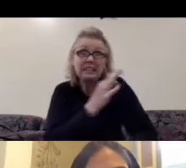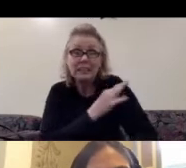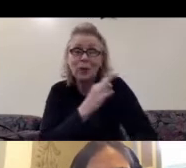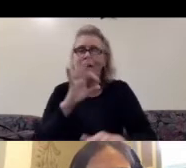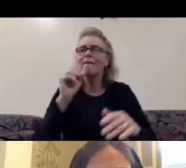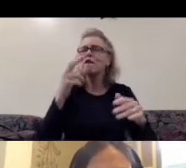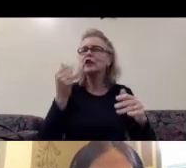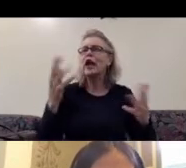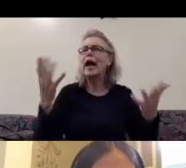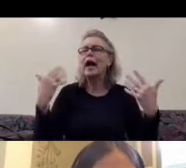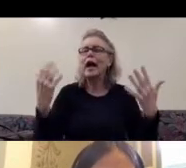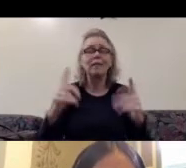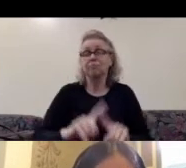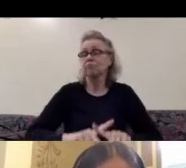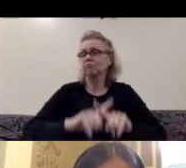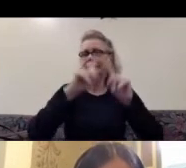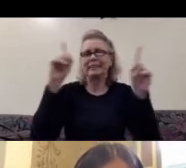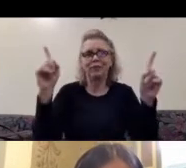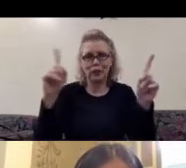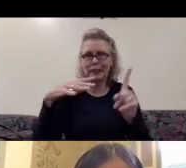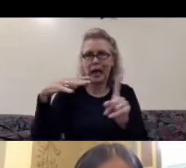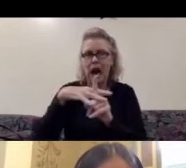context. Next, please.